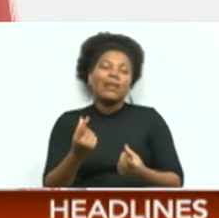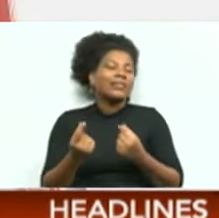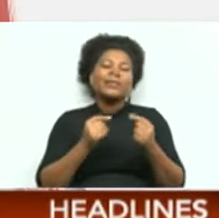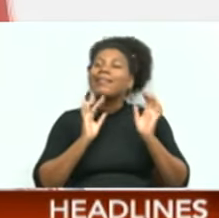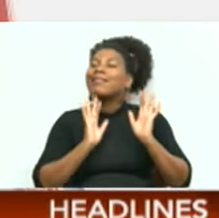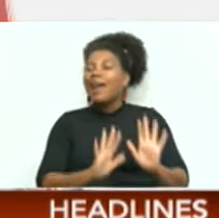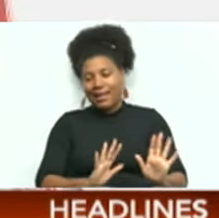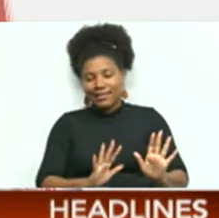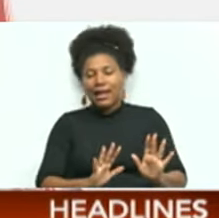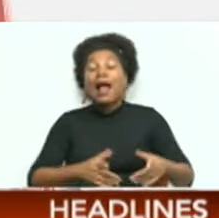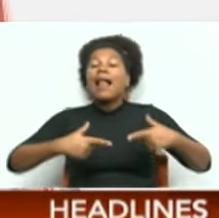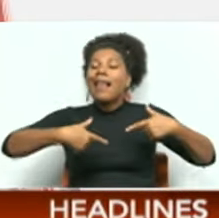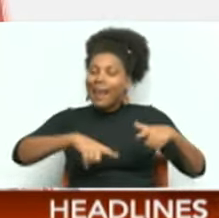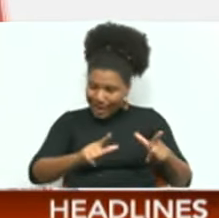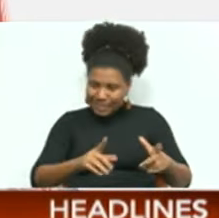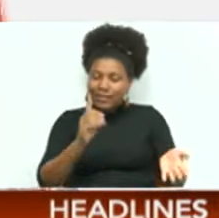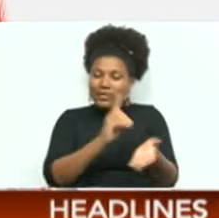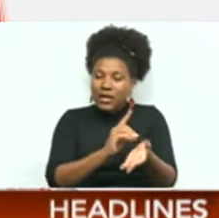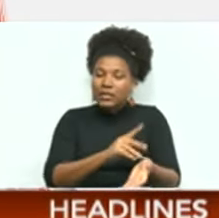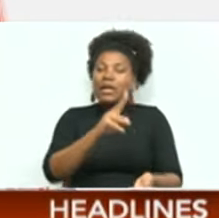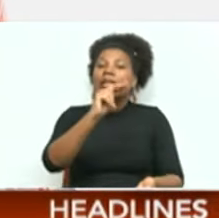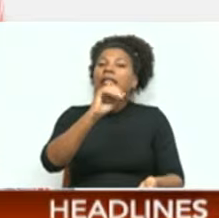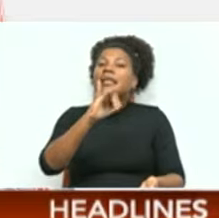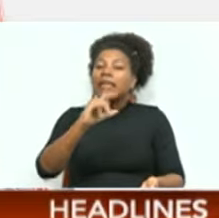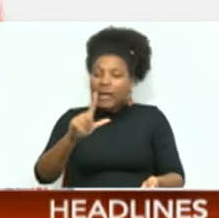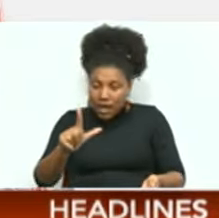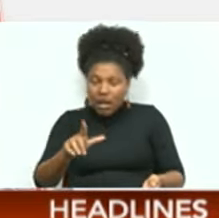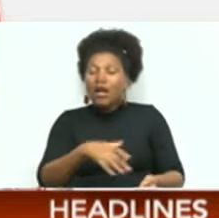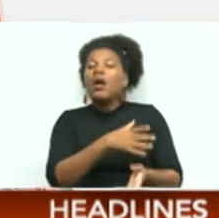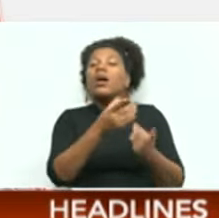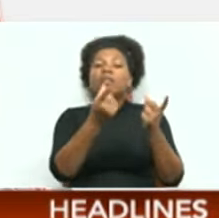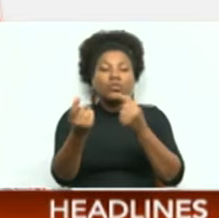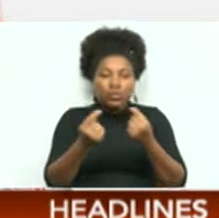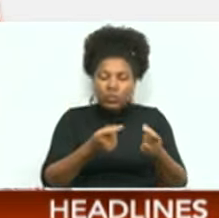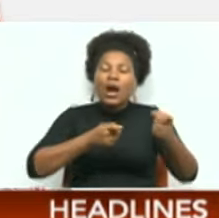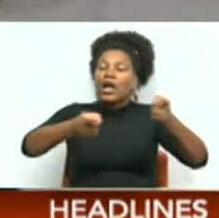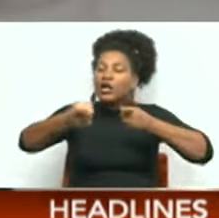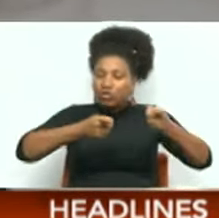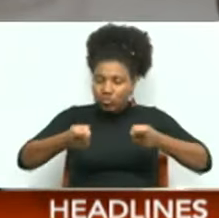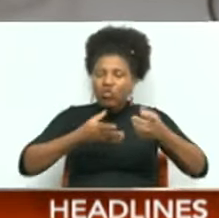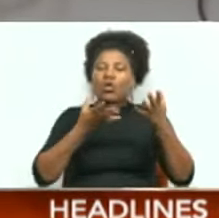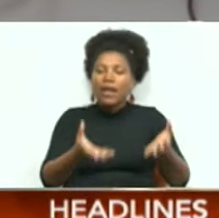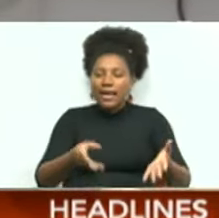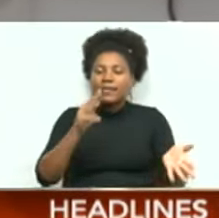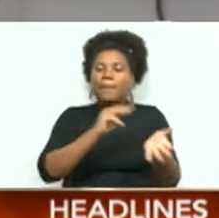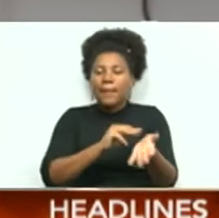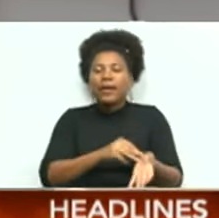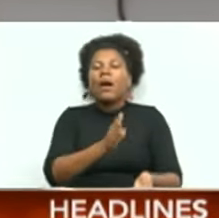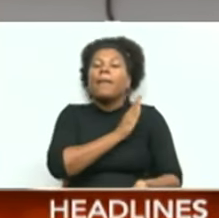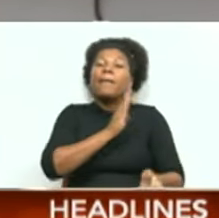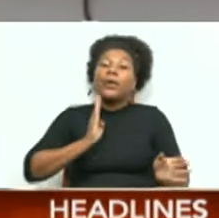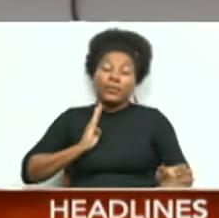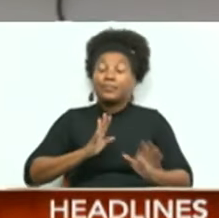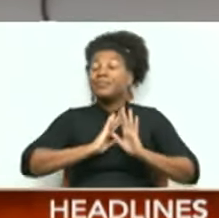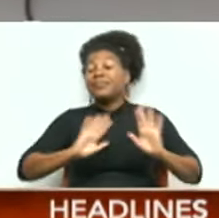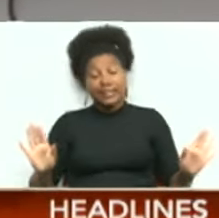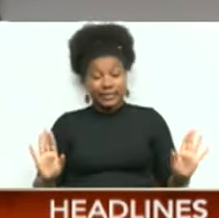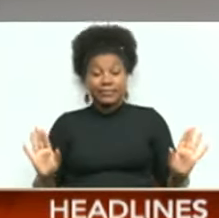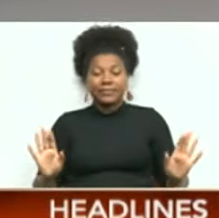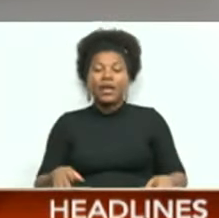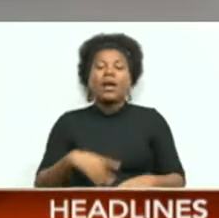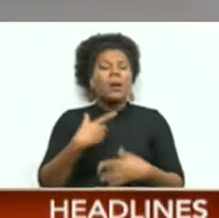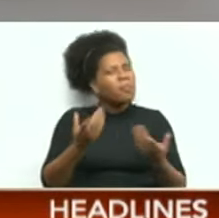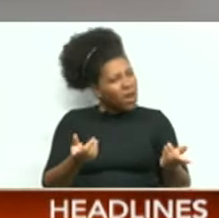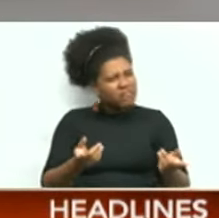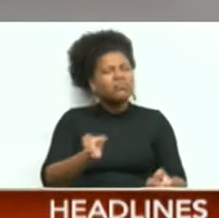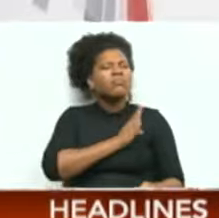Let Dr. Neil Singh account for the stewardship of his medical board. But the medical board president says there's only so much